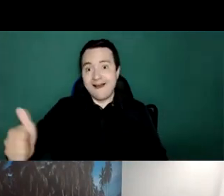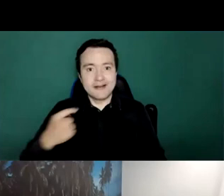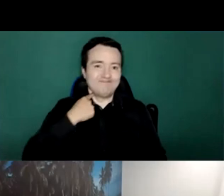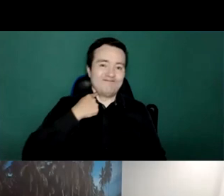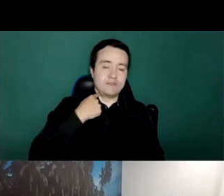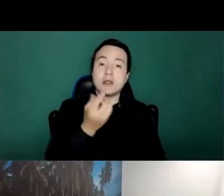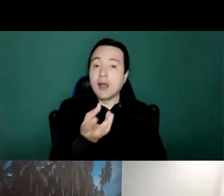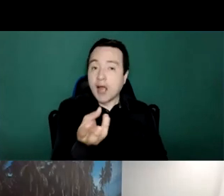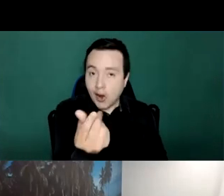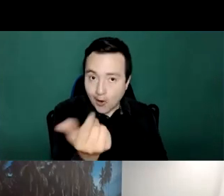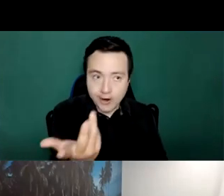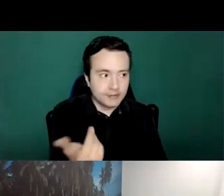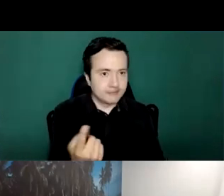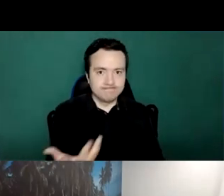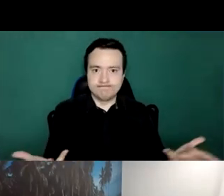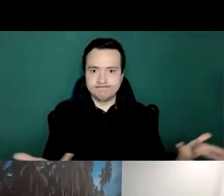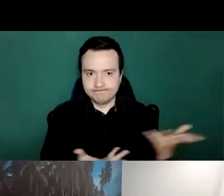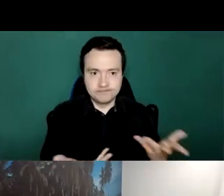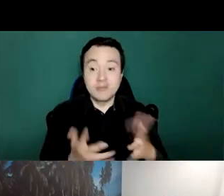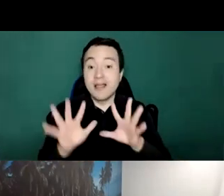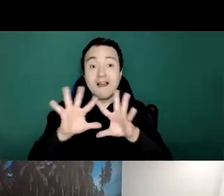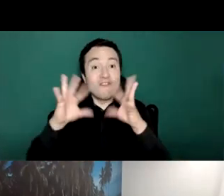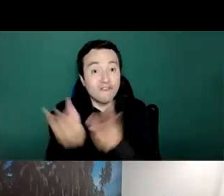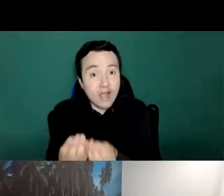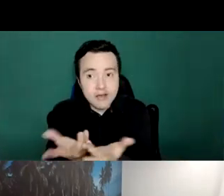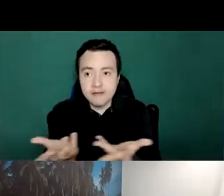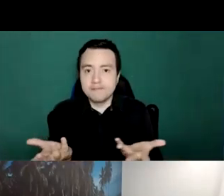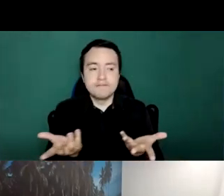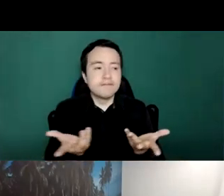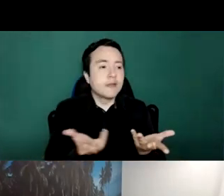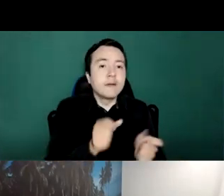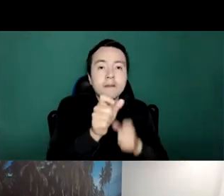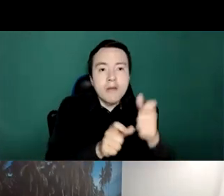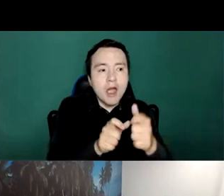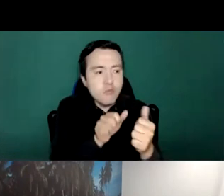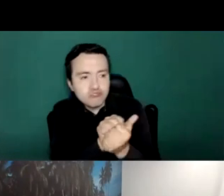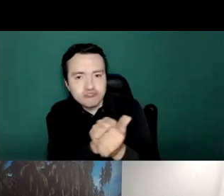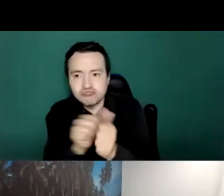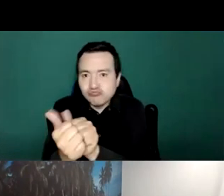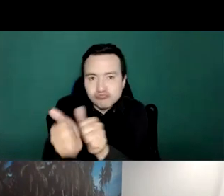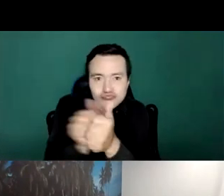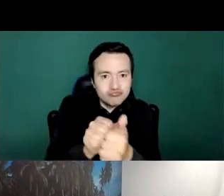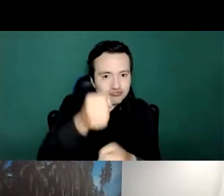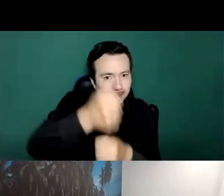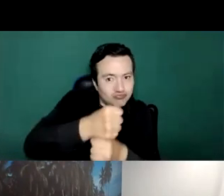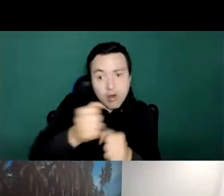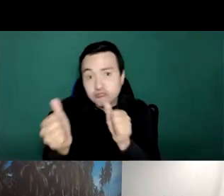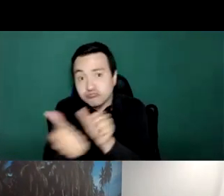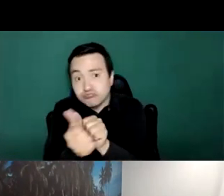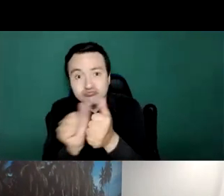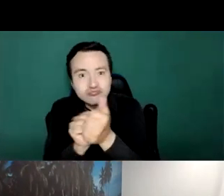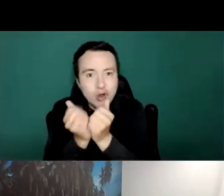situation was affected and it affected their families as well now this has led us to